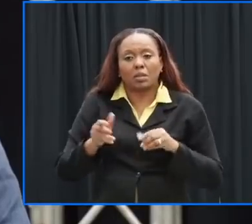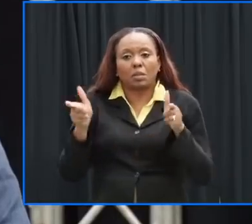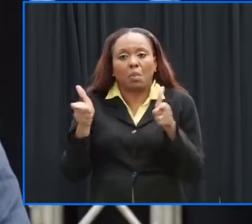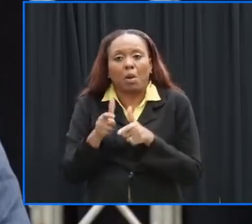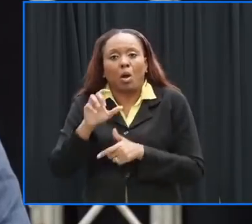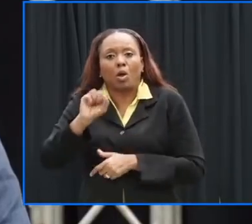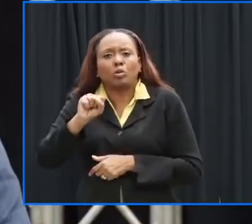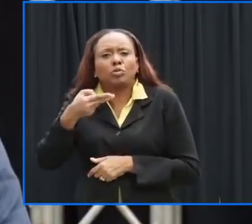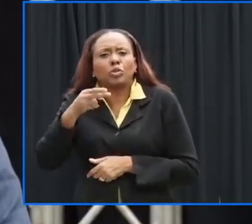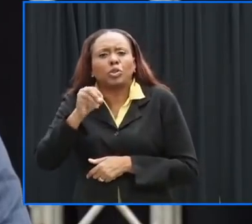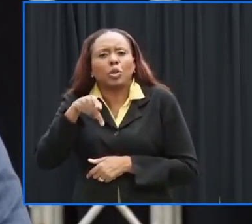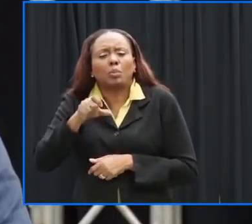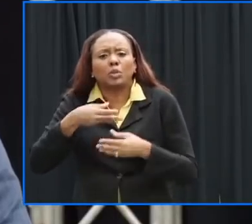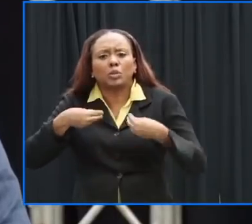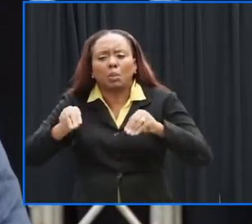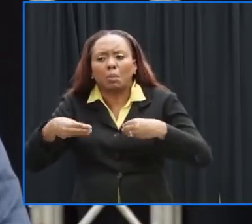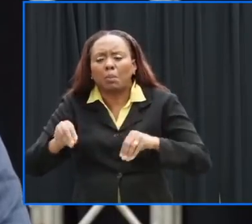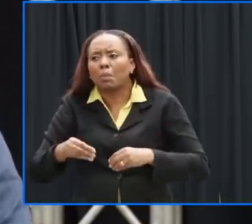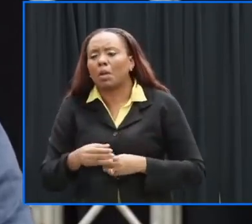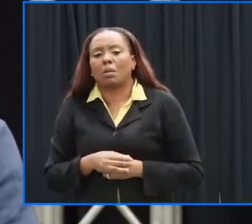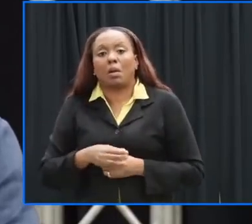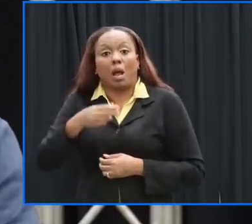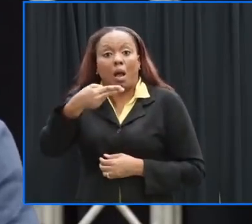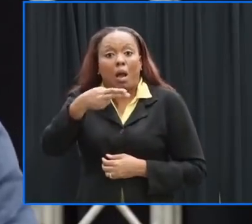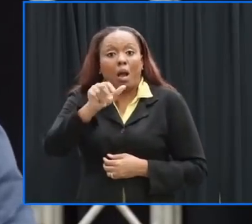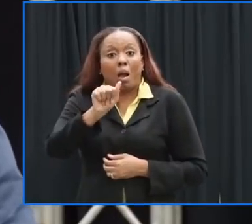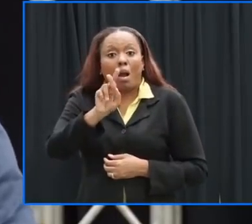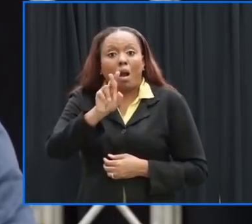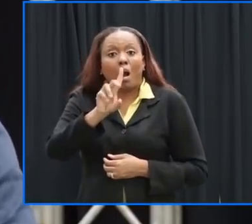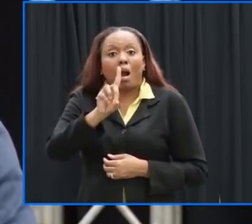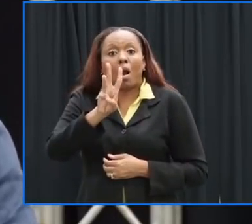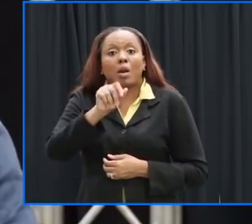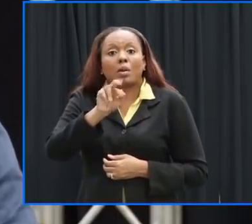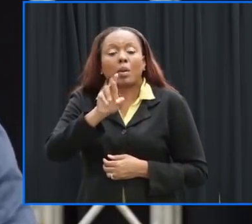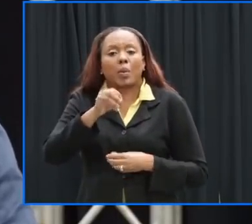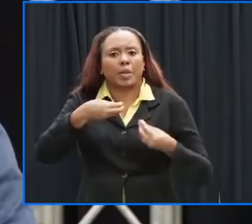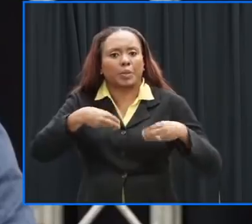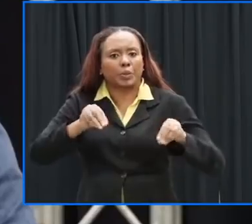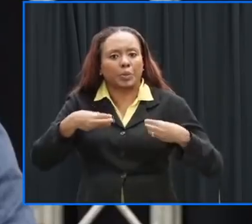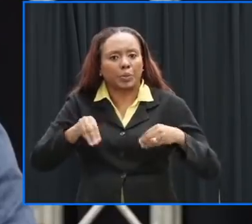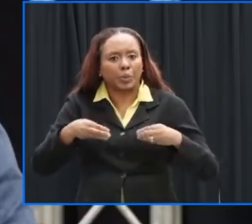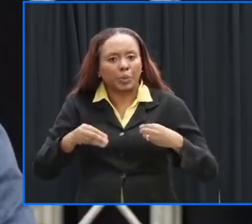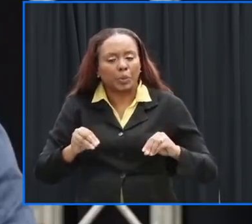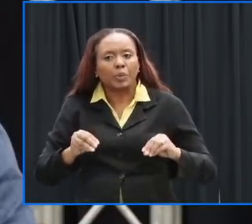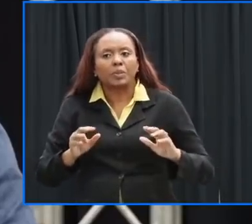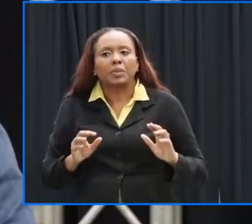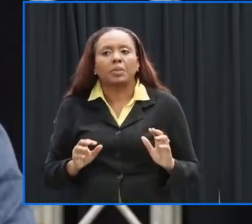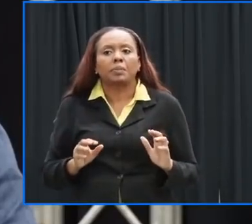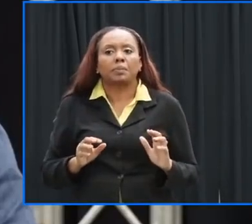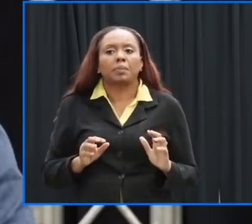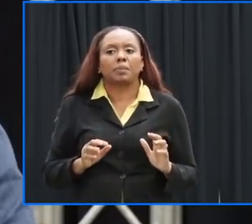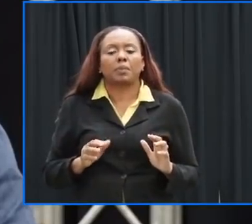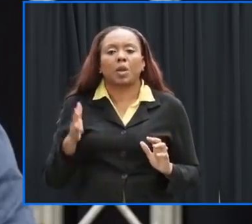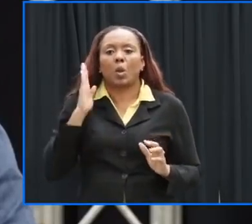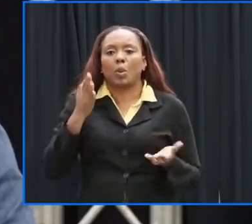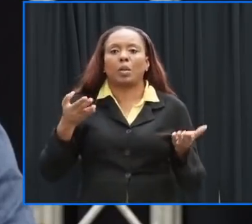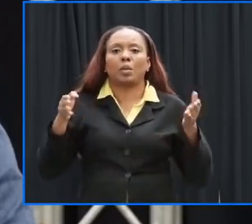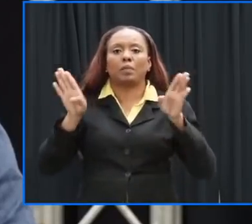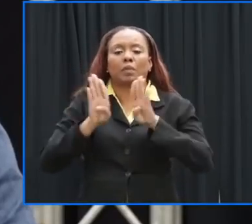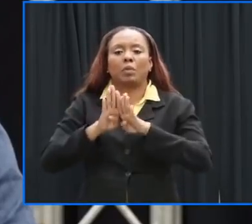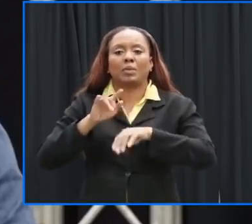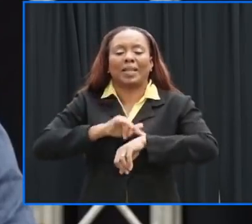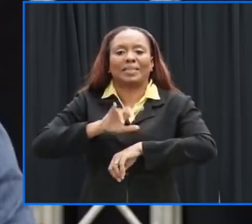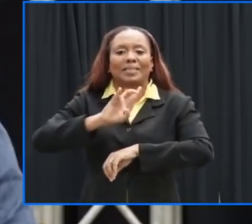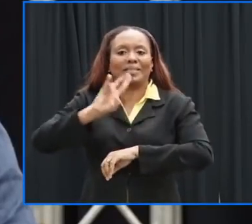anything that hardware stores anything that is connected or concerned with the storm we're looking at seven o'clock